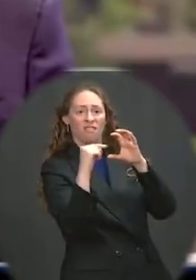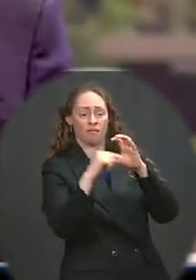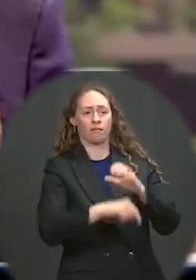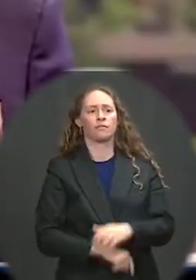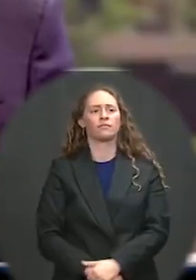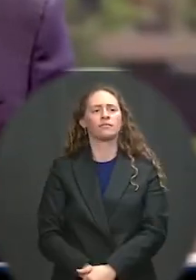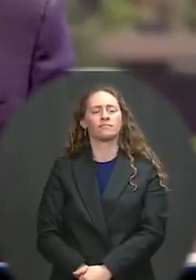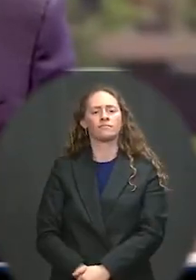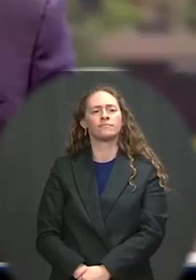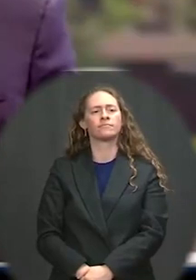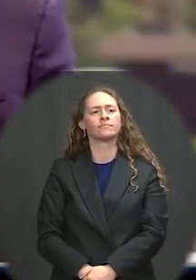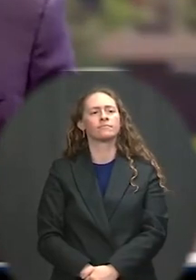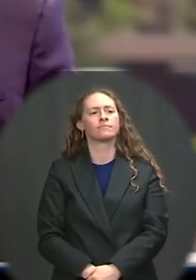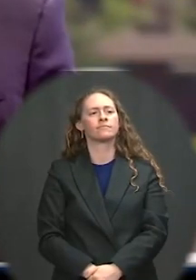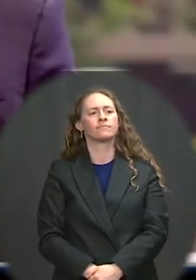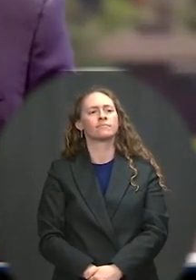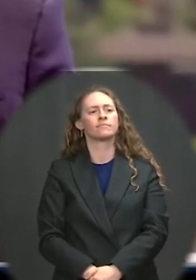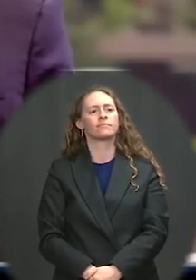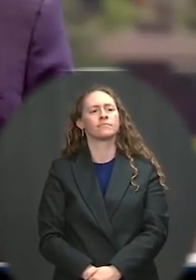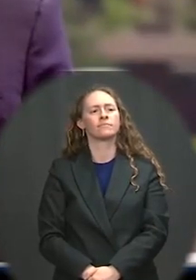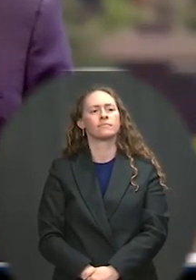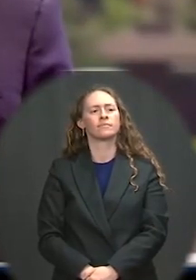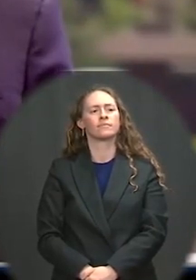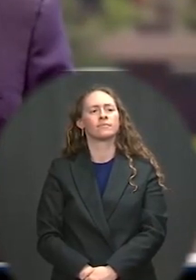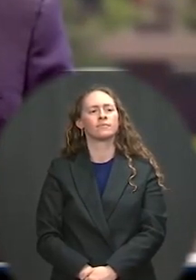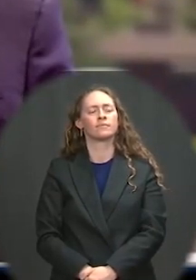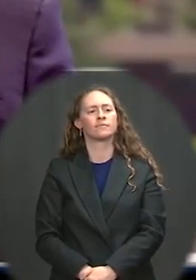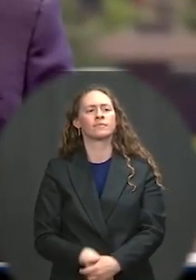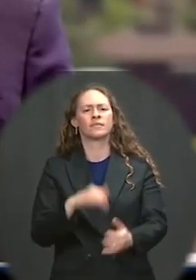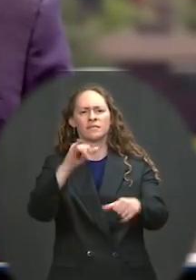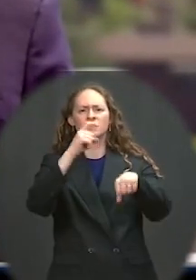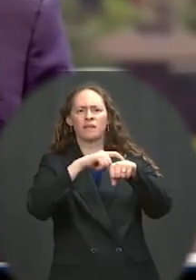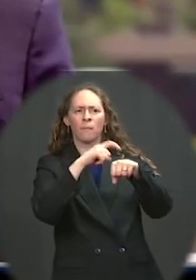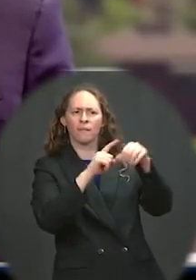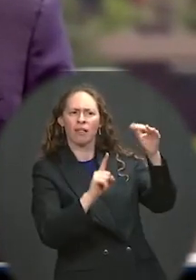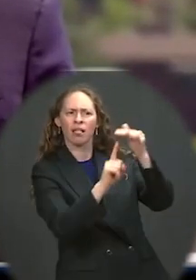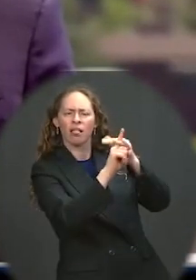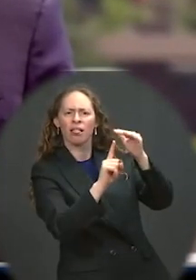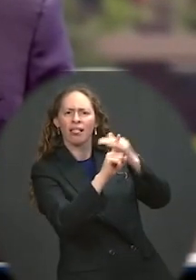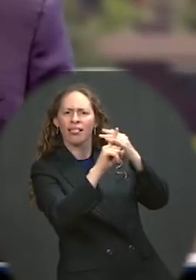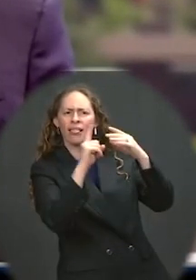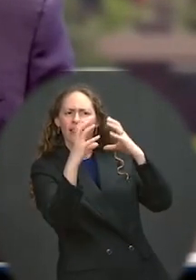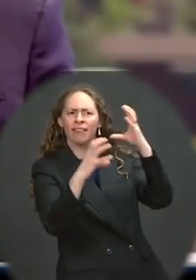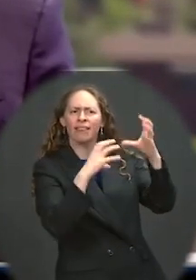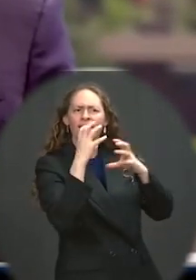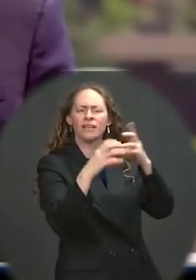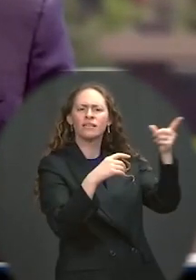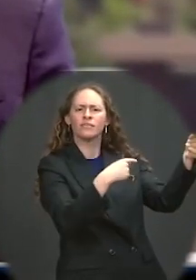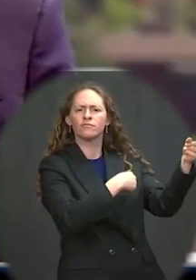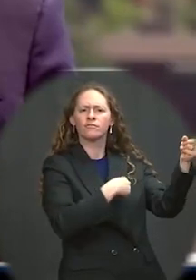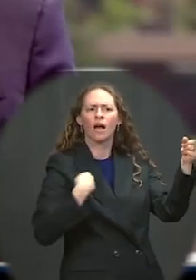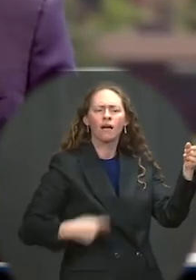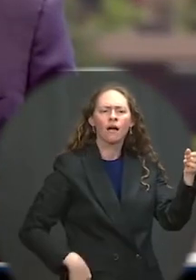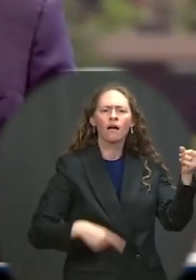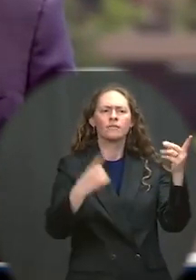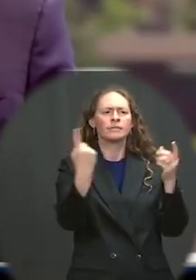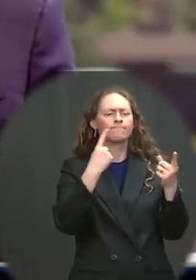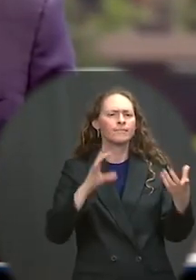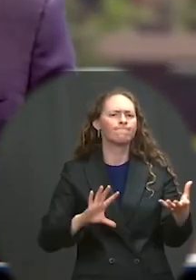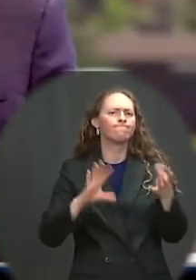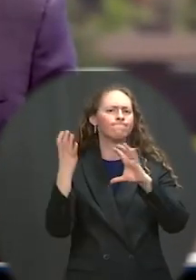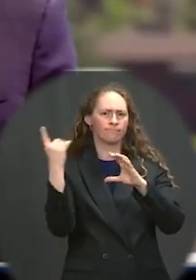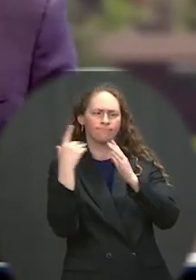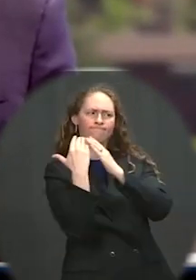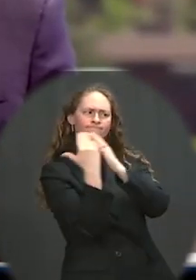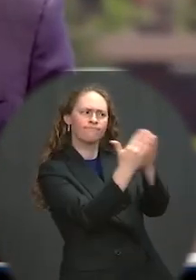We're fielding requests from other nations all across the Indo-Pacific that are eager to partner with our Coast Guard because of your